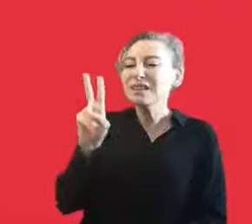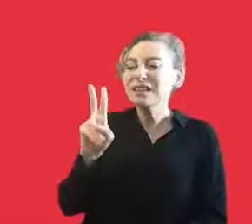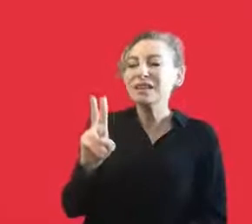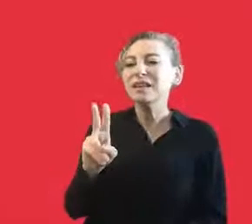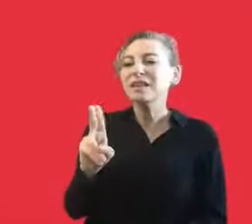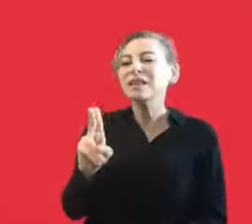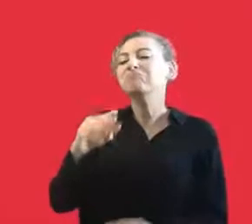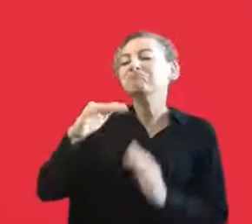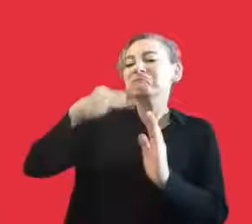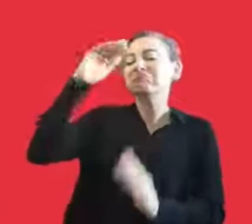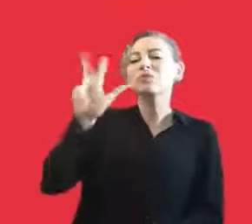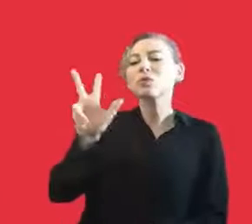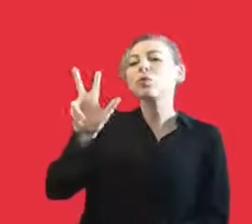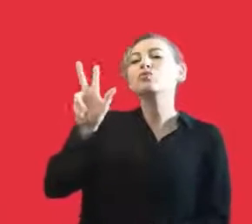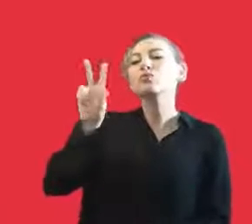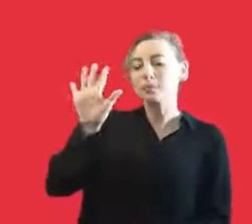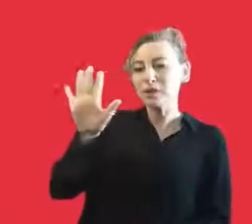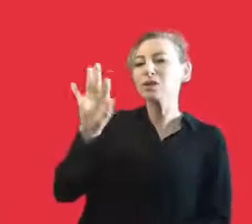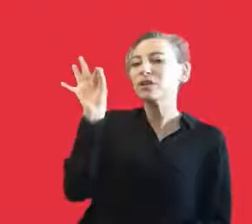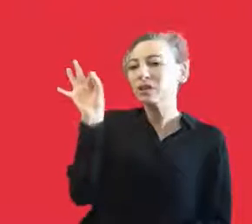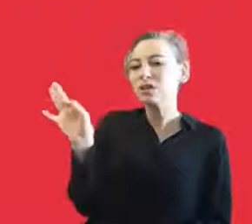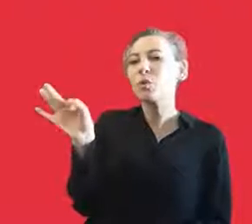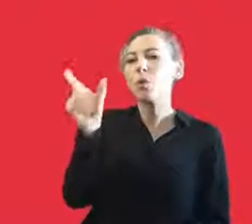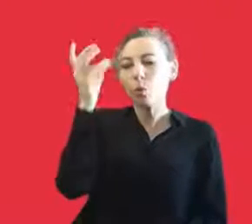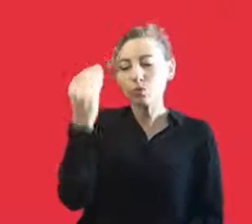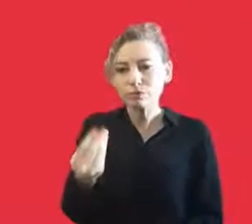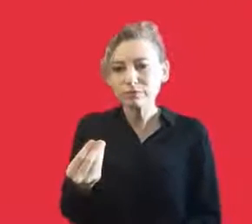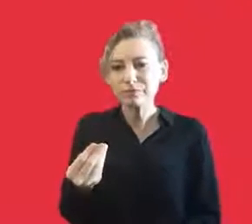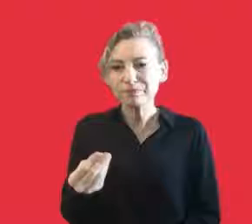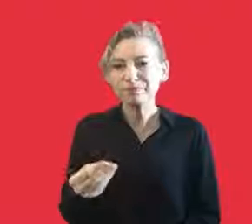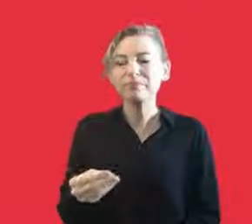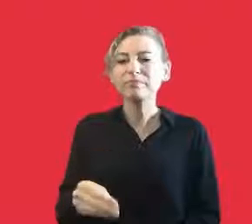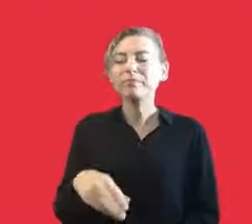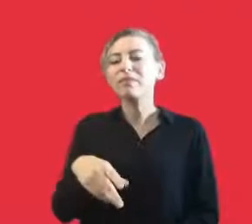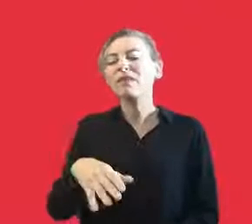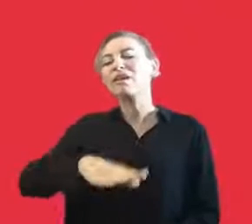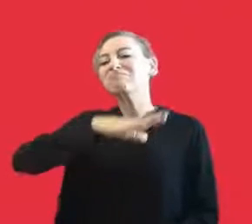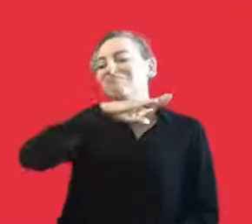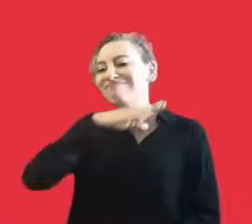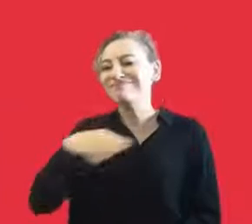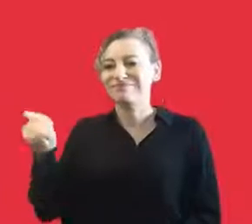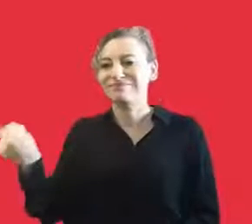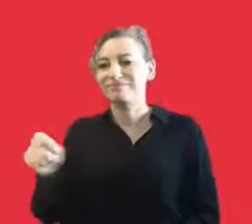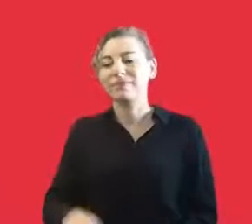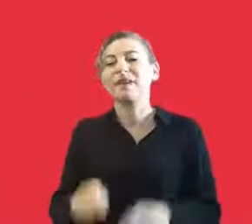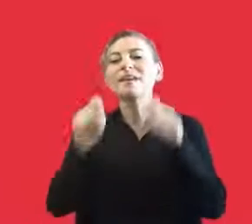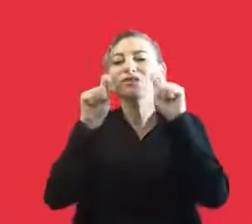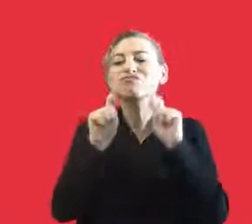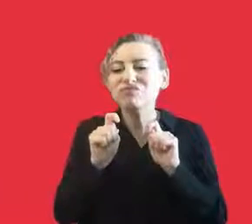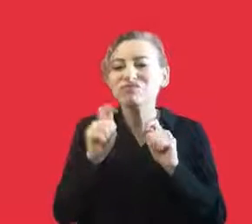have become 20 and then 20, 34. And as of our first year, we performed in Austria, China.